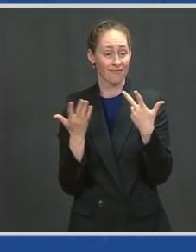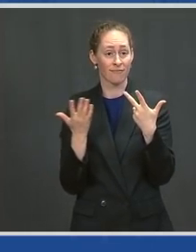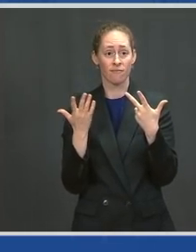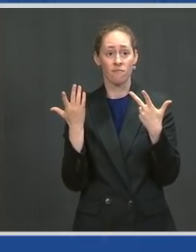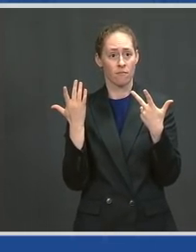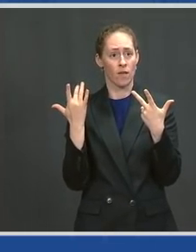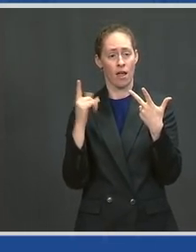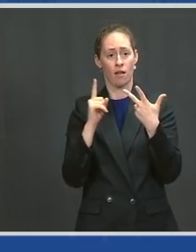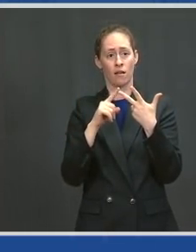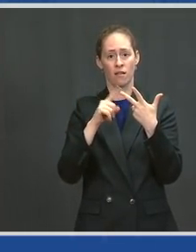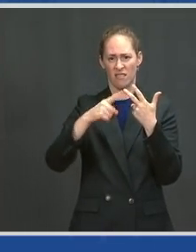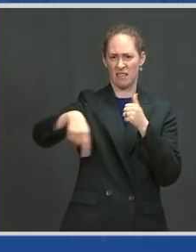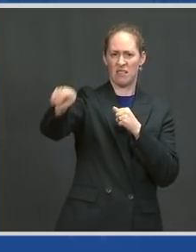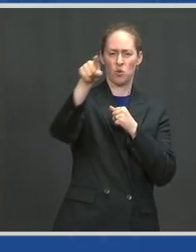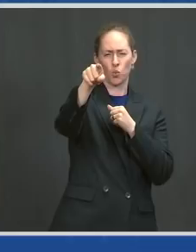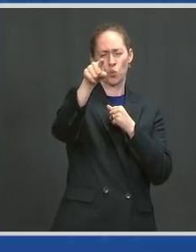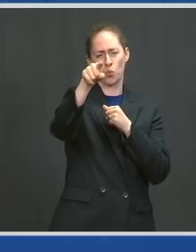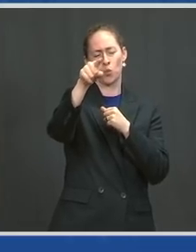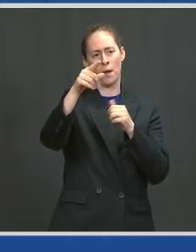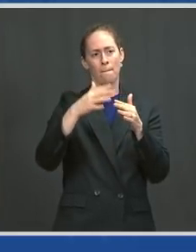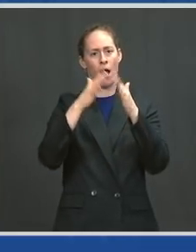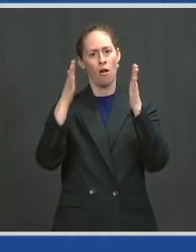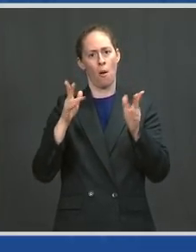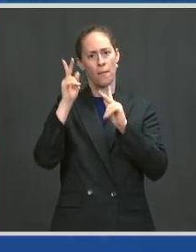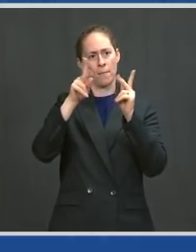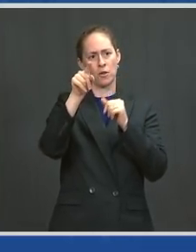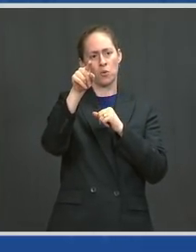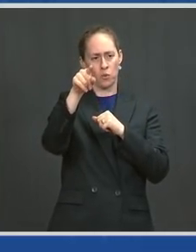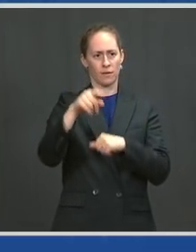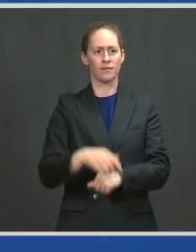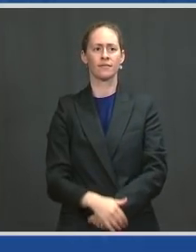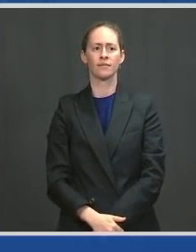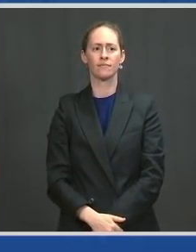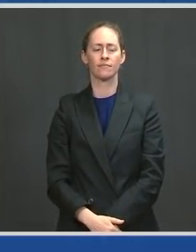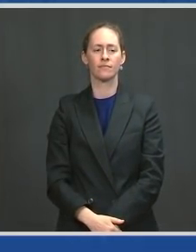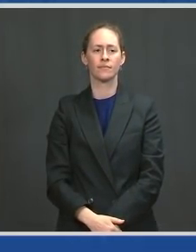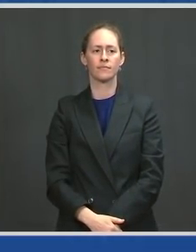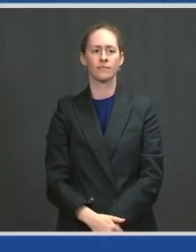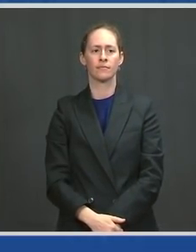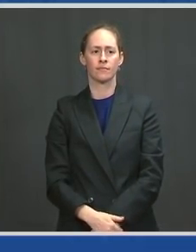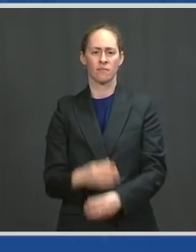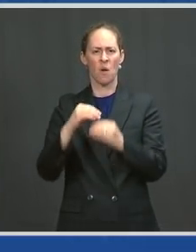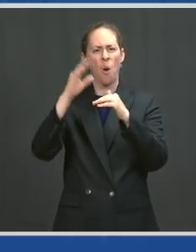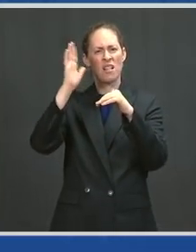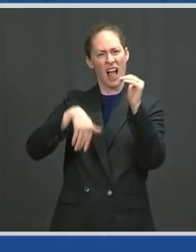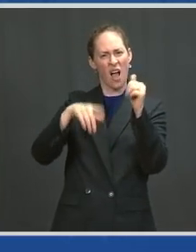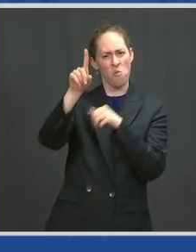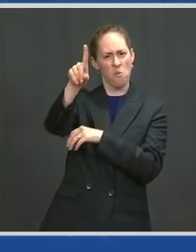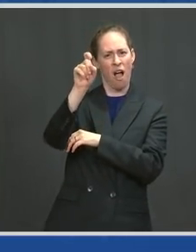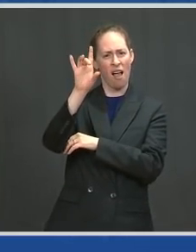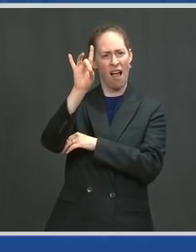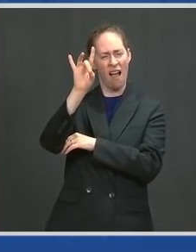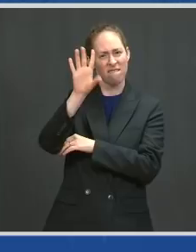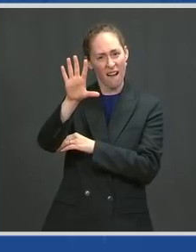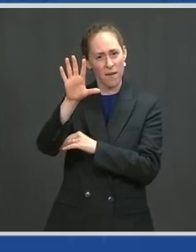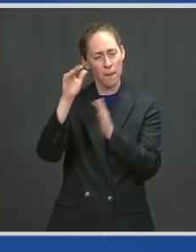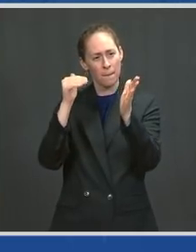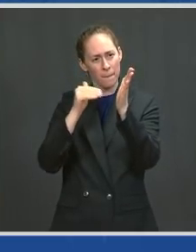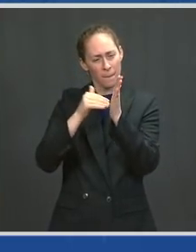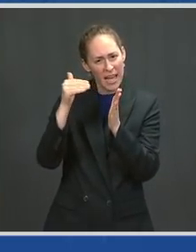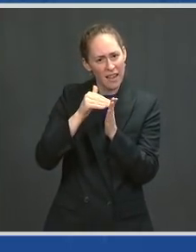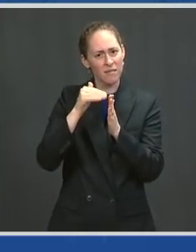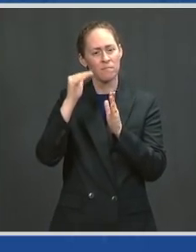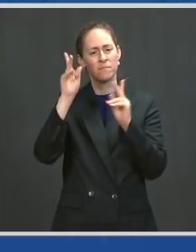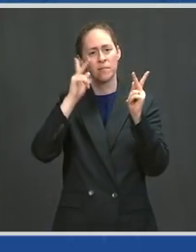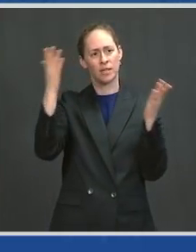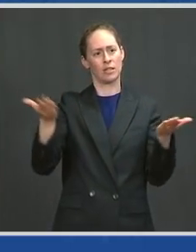165 million Americans so far have done their patriotic duty — 165 million — and gotten at